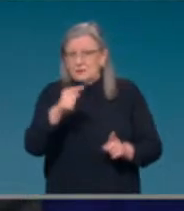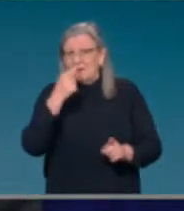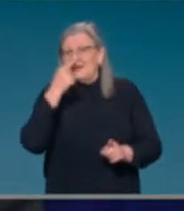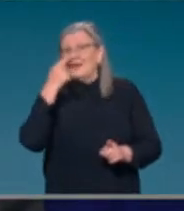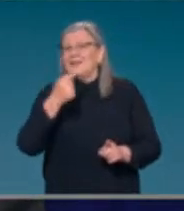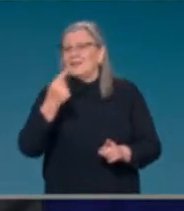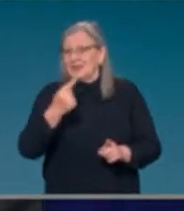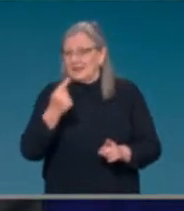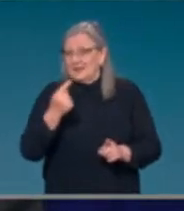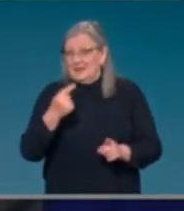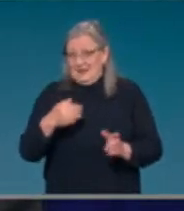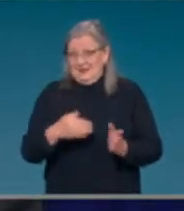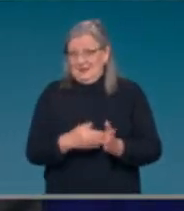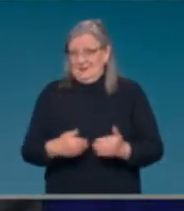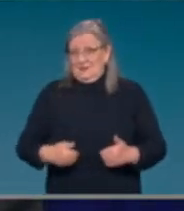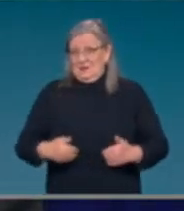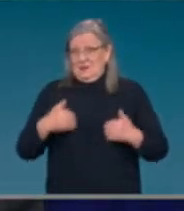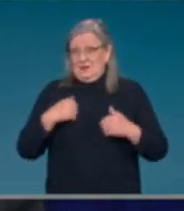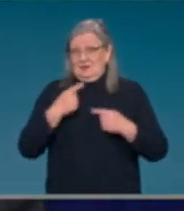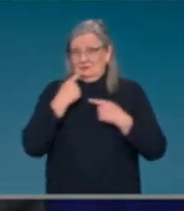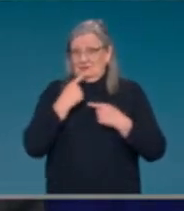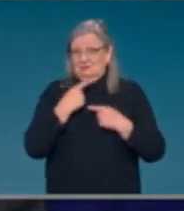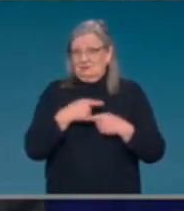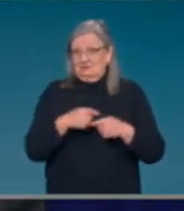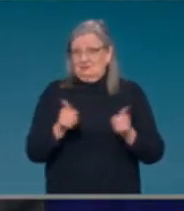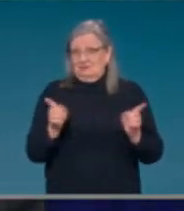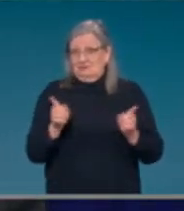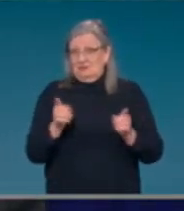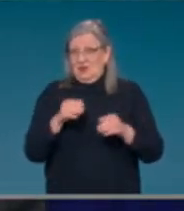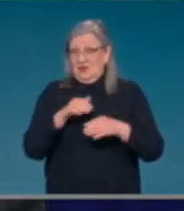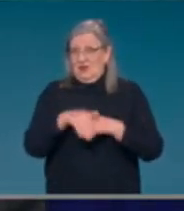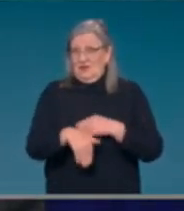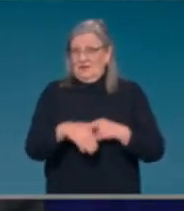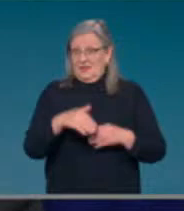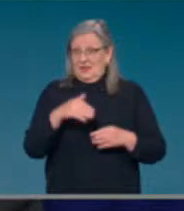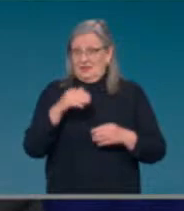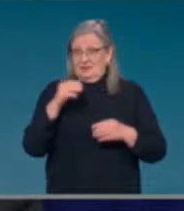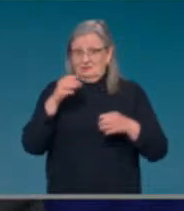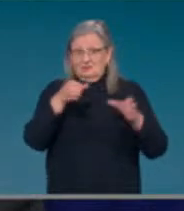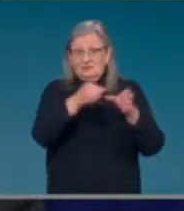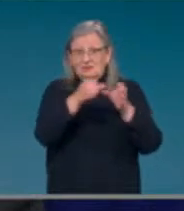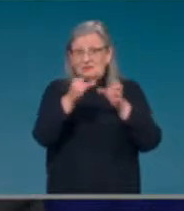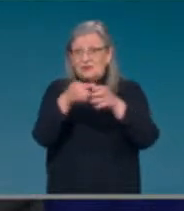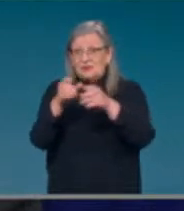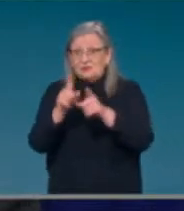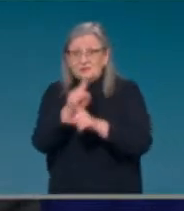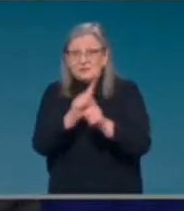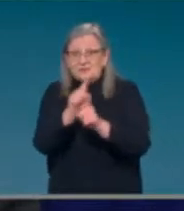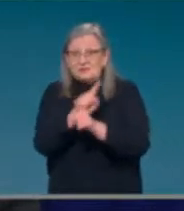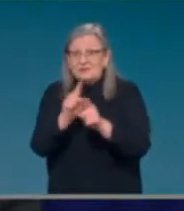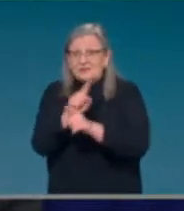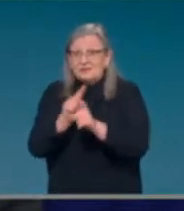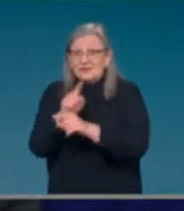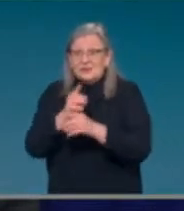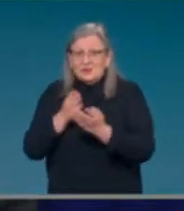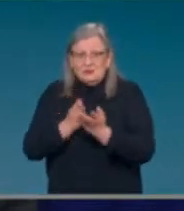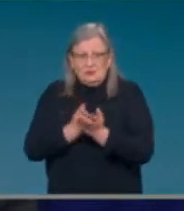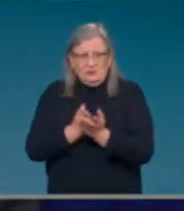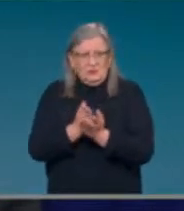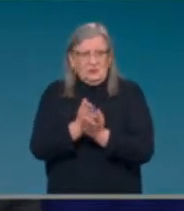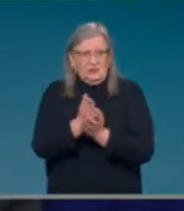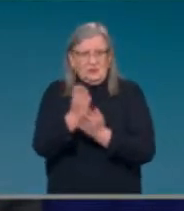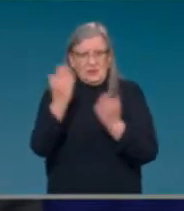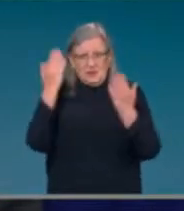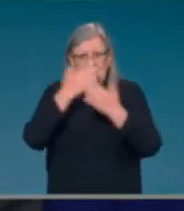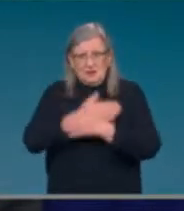was made. I did have a staff member who was on that committee meeting all night. I hope he's in bed now. But the